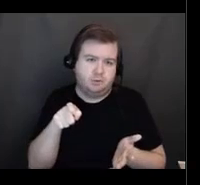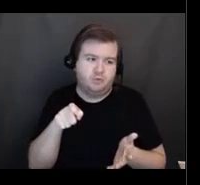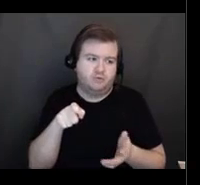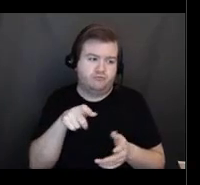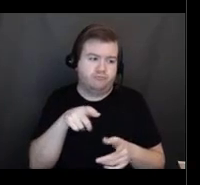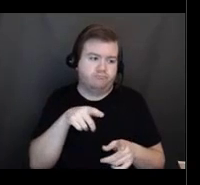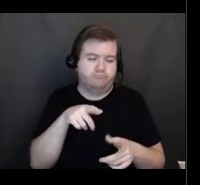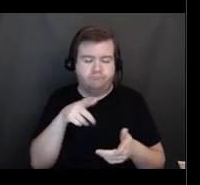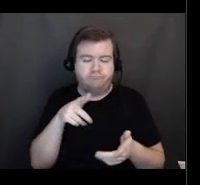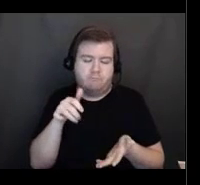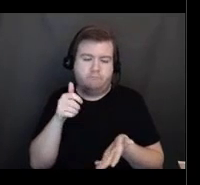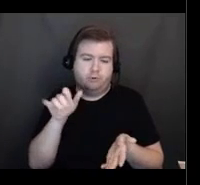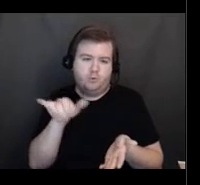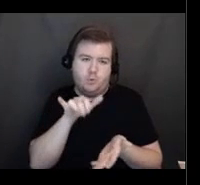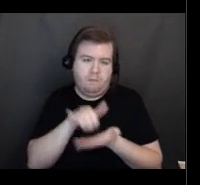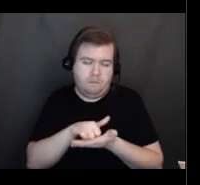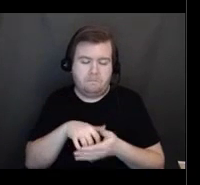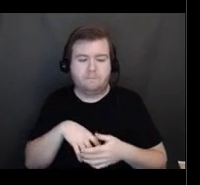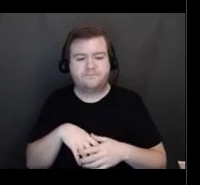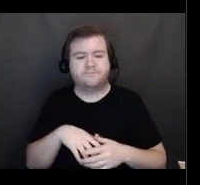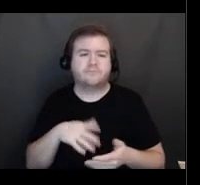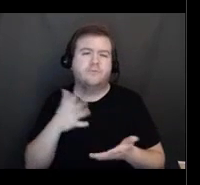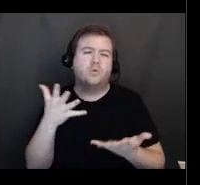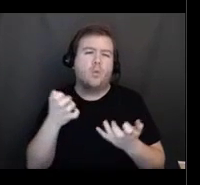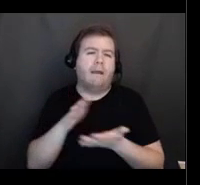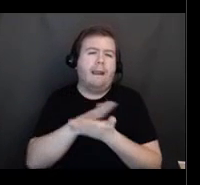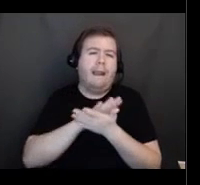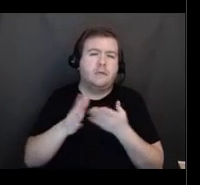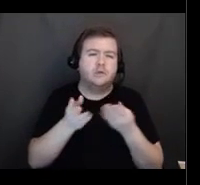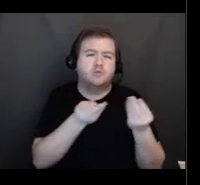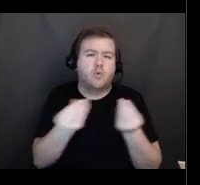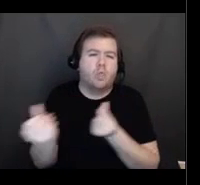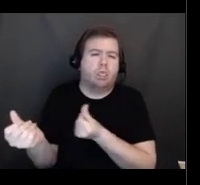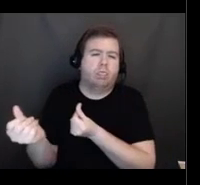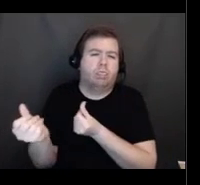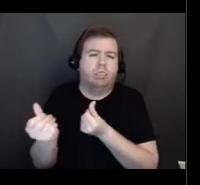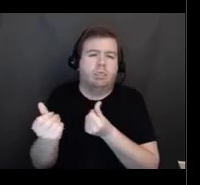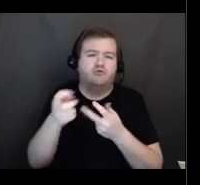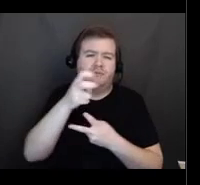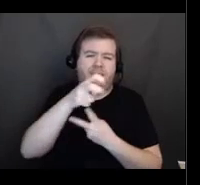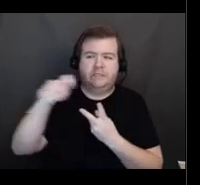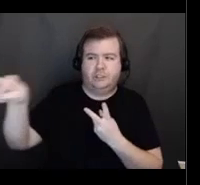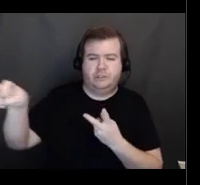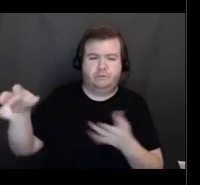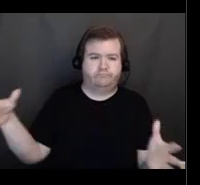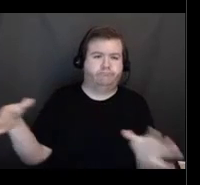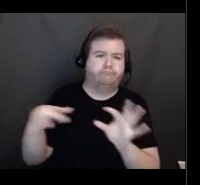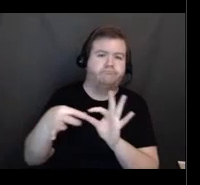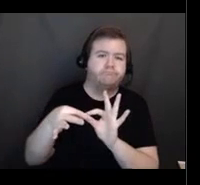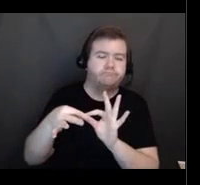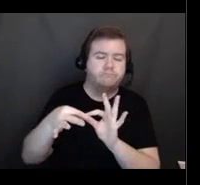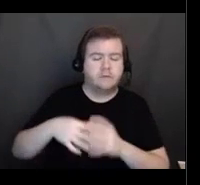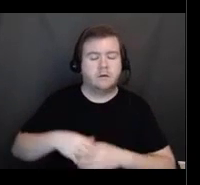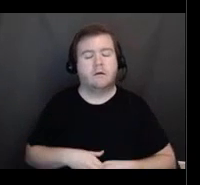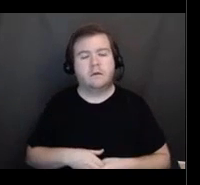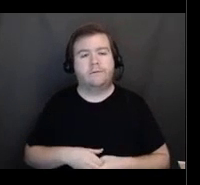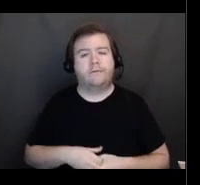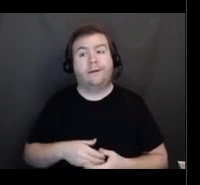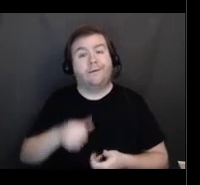them the information they need and have a nice smooth transition. Remember, it's okay not to have all the answers